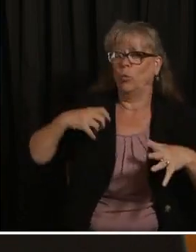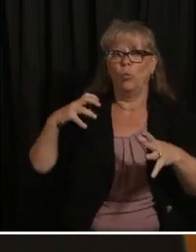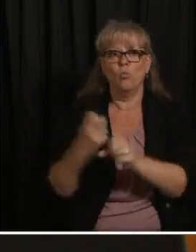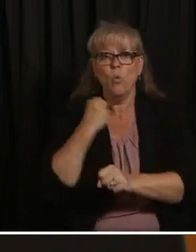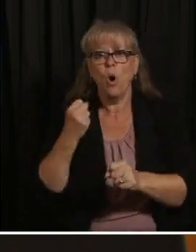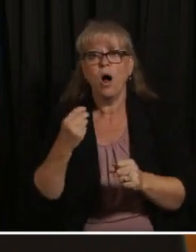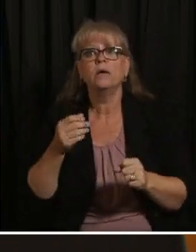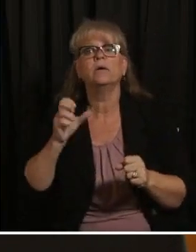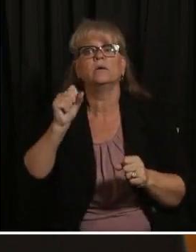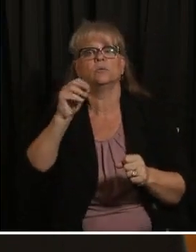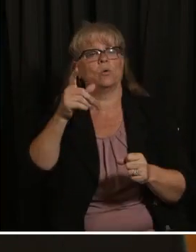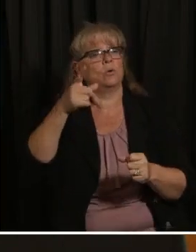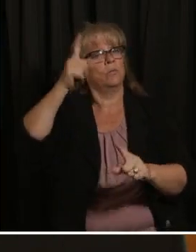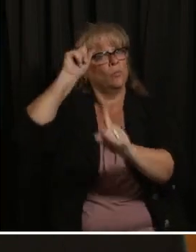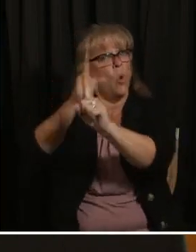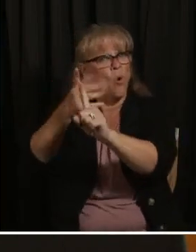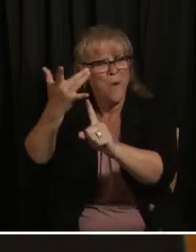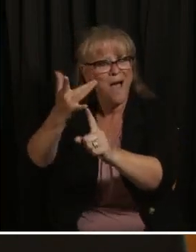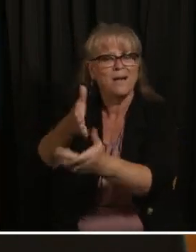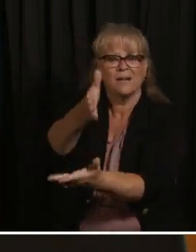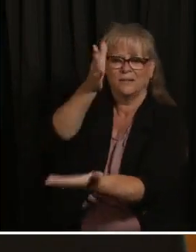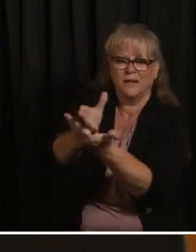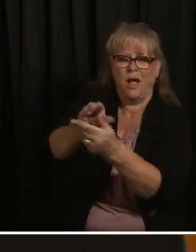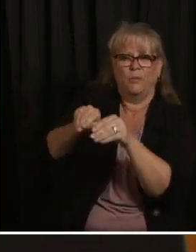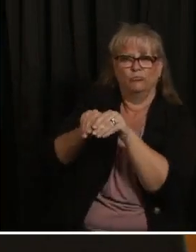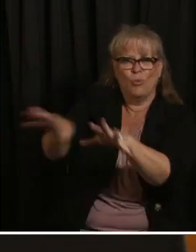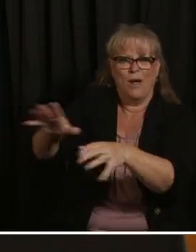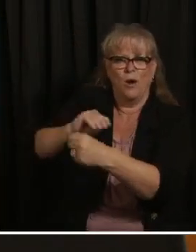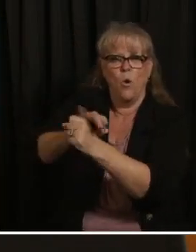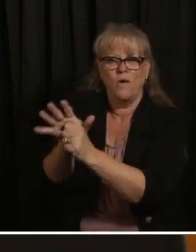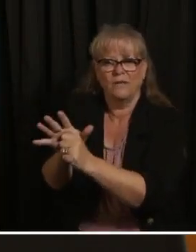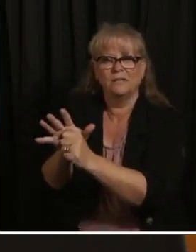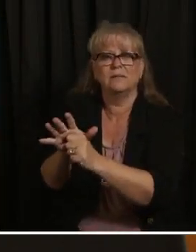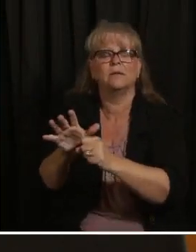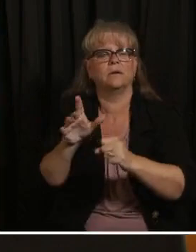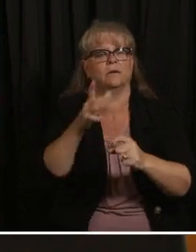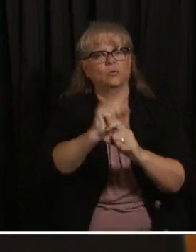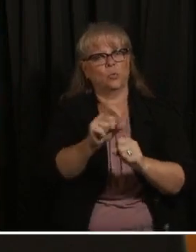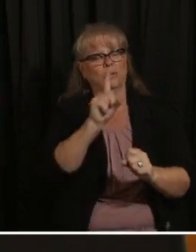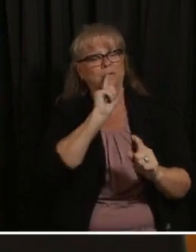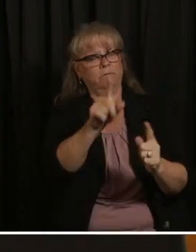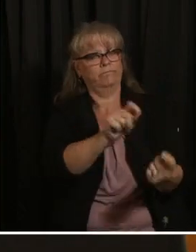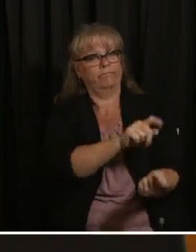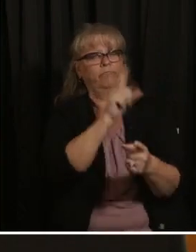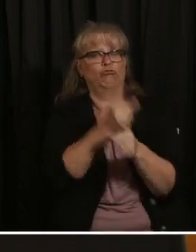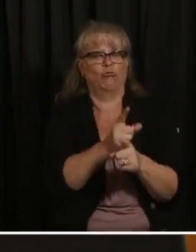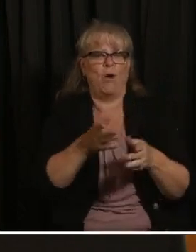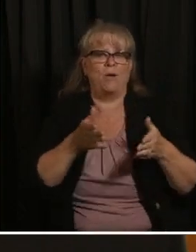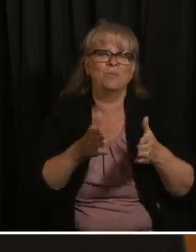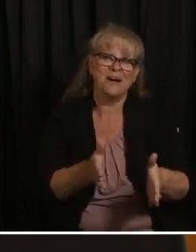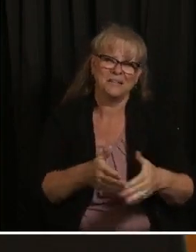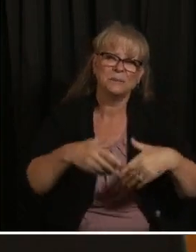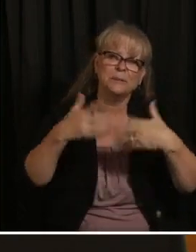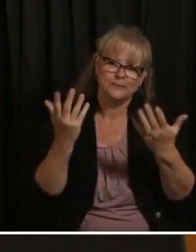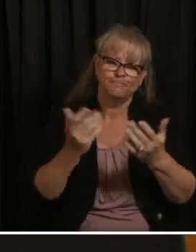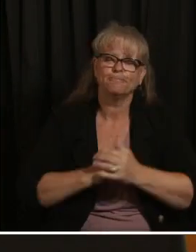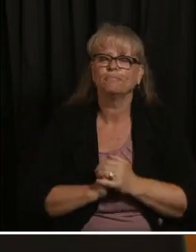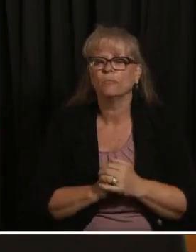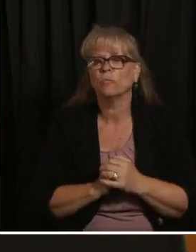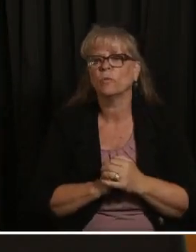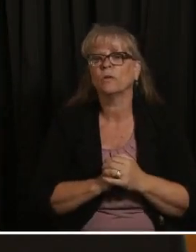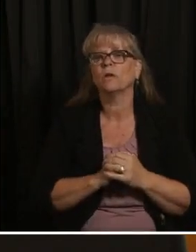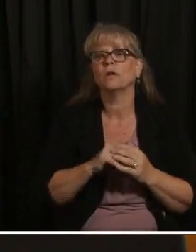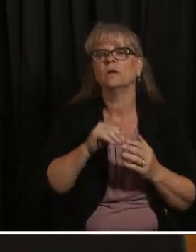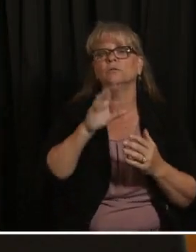and and and and doing right and helping to earn money for college these students unique experiences really